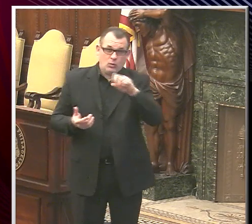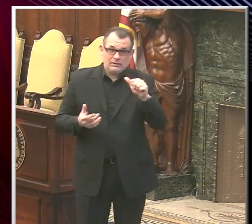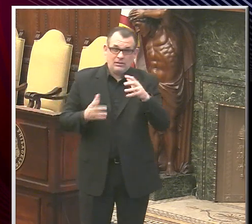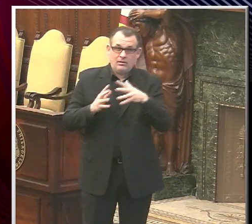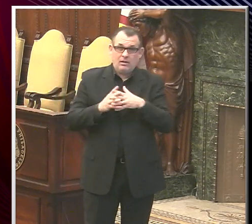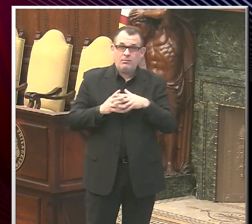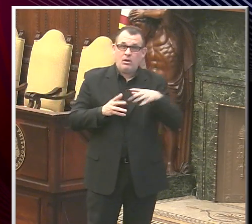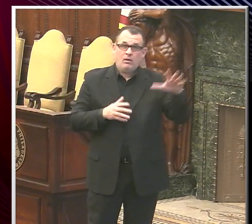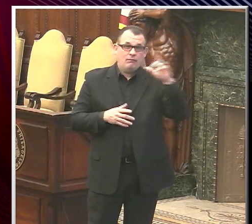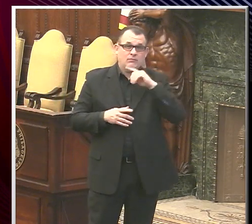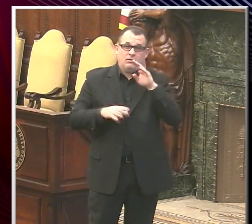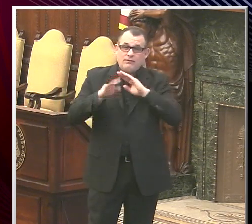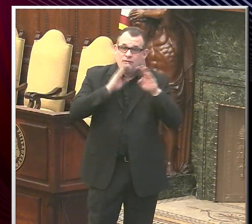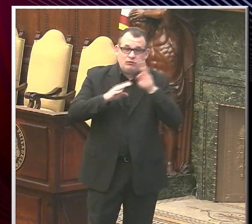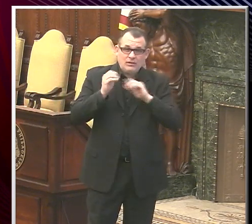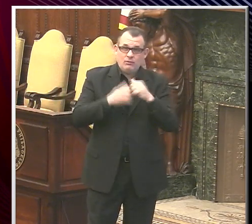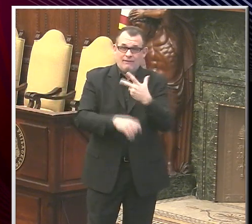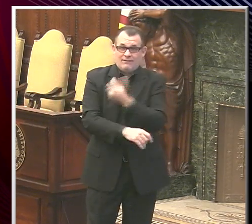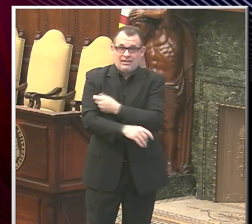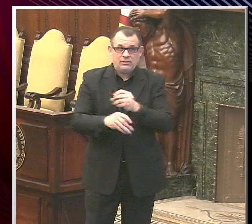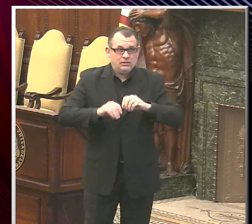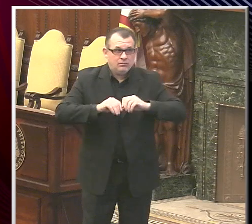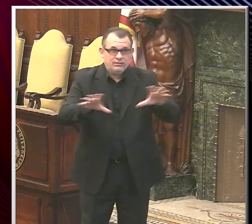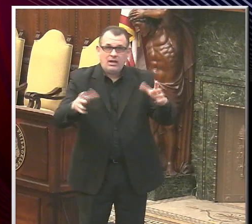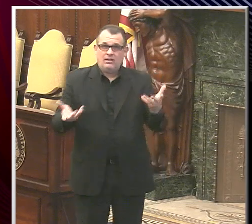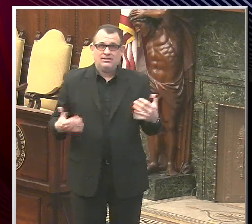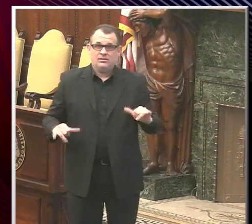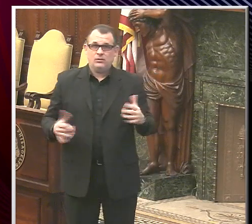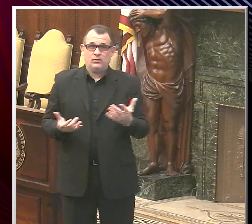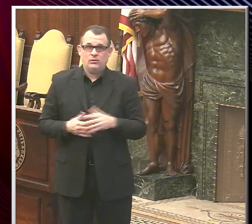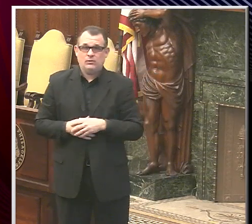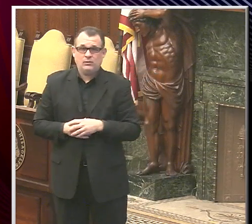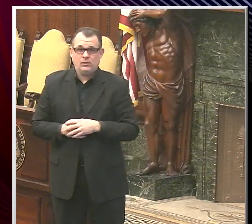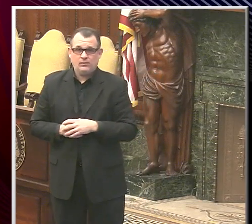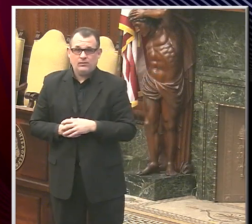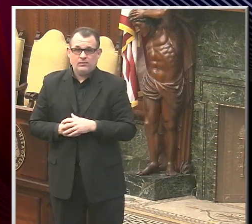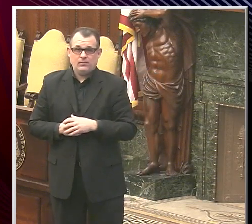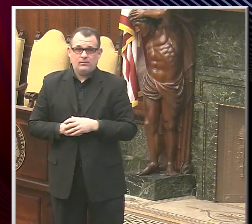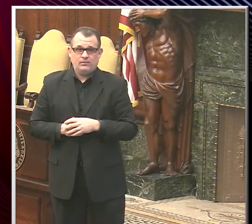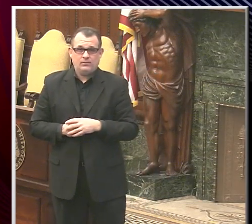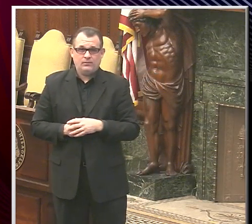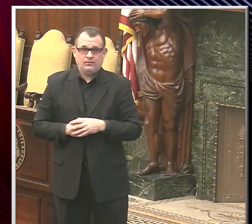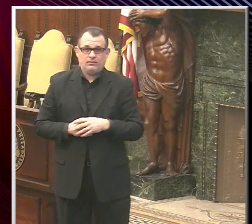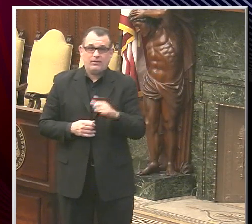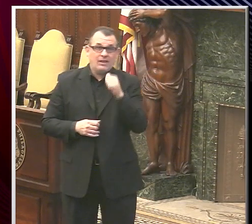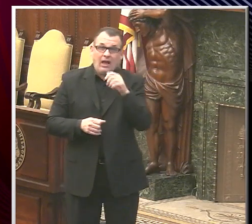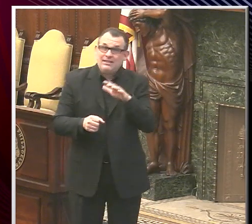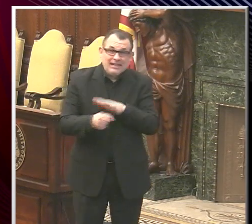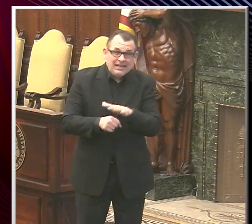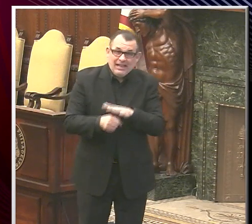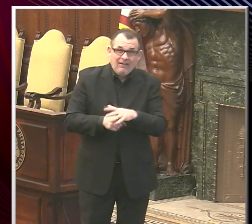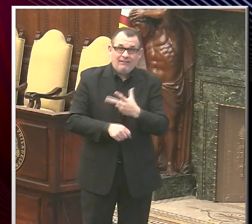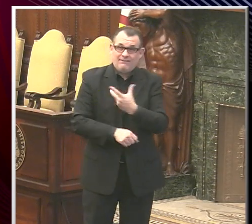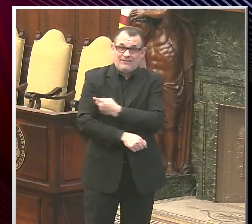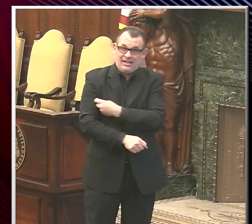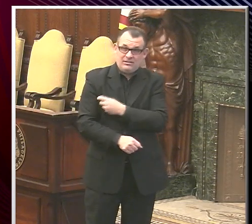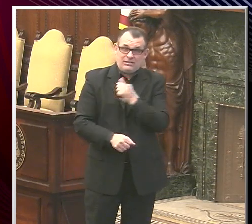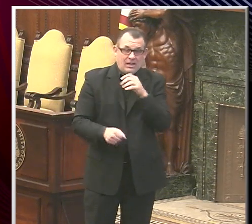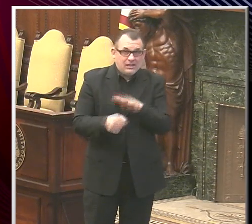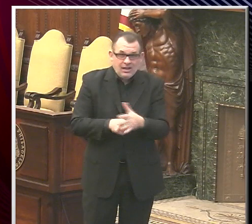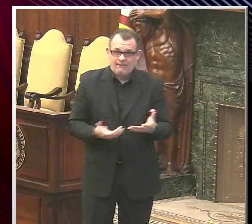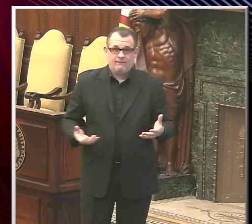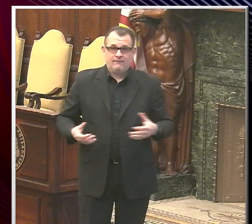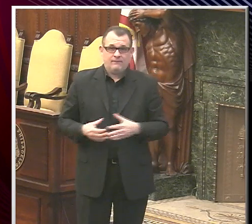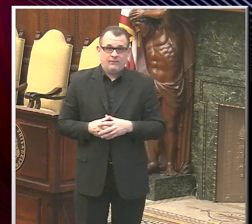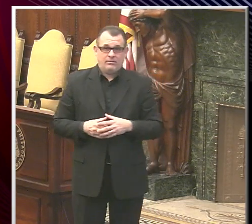vaccine rollout. Let's just face that. Partly, that's just, I think, largely it's because there's not enough doses of vaccine. But also, this